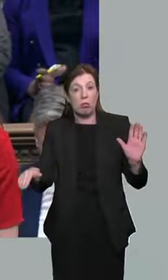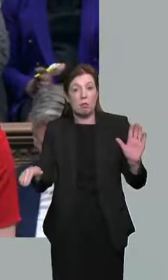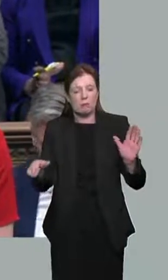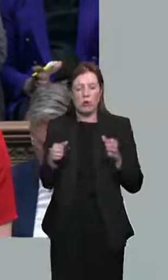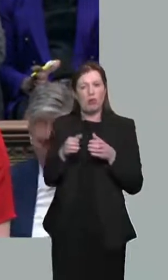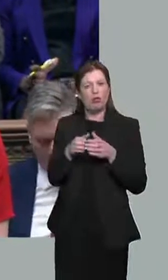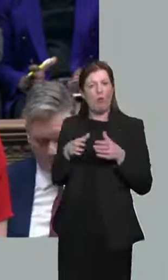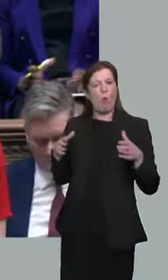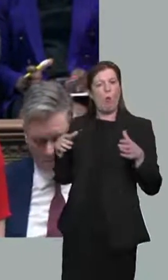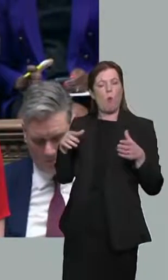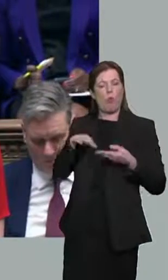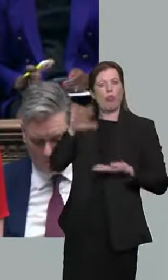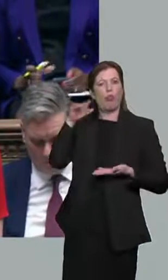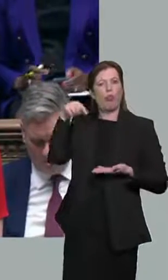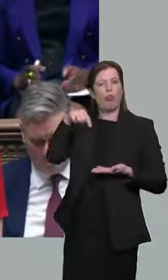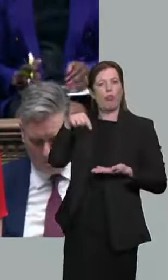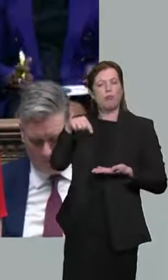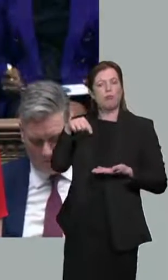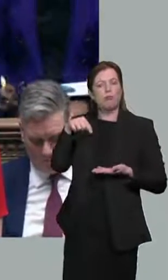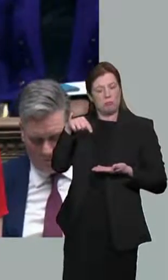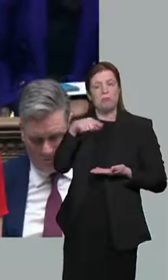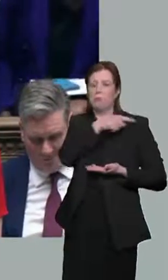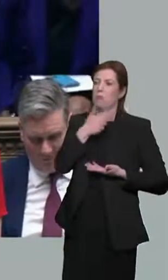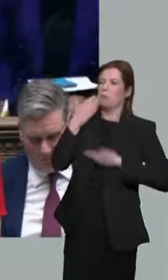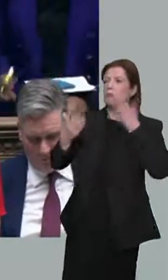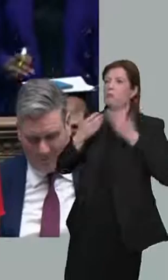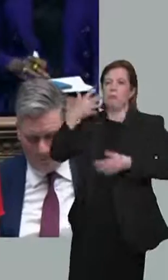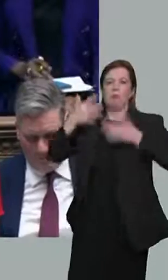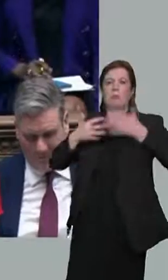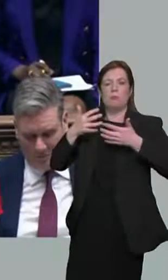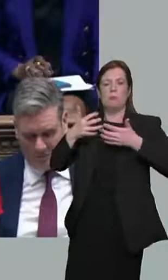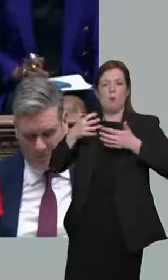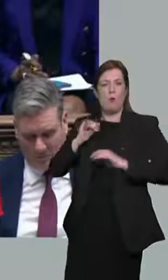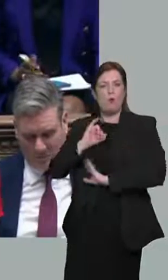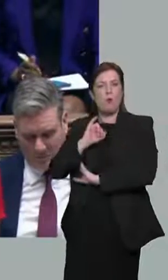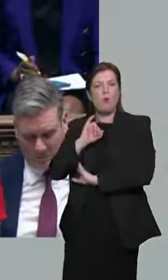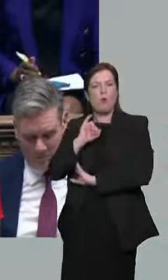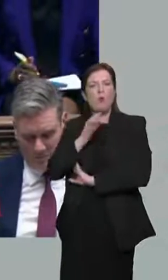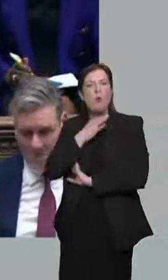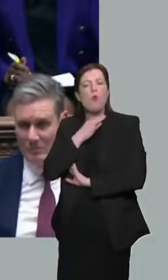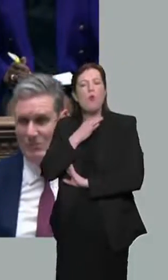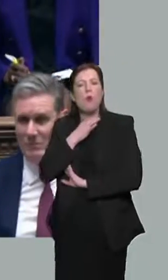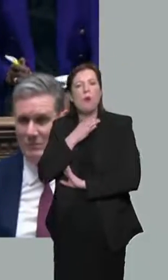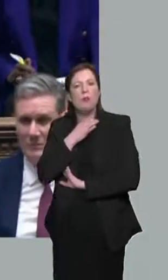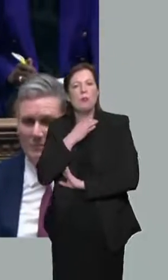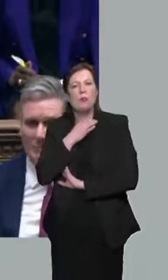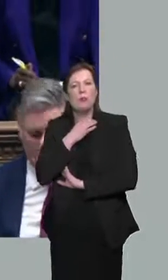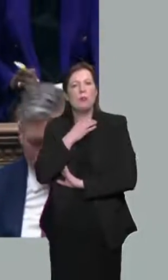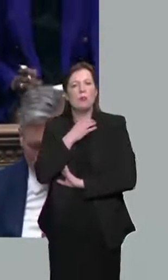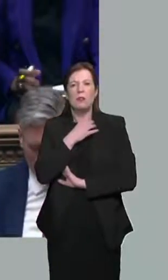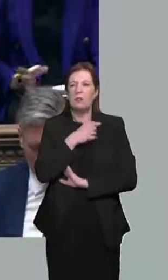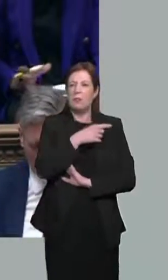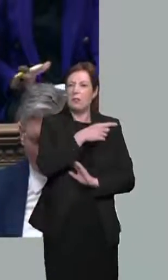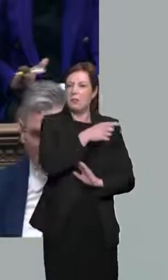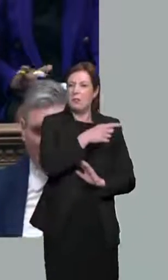be flashing red on the Chancellor's desk. And the Chancellor says in his statement today that the work starts